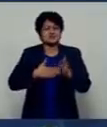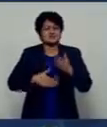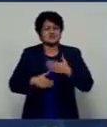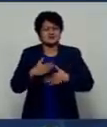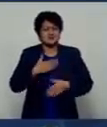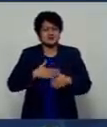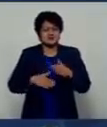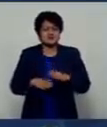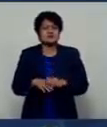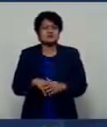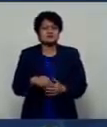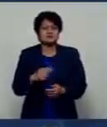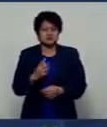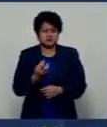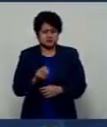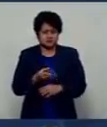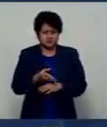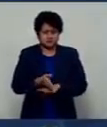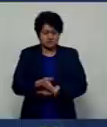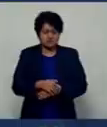the safety protocols.